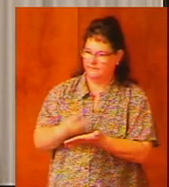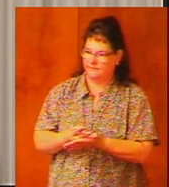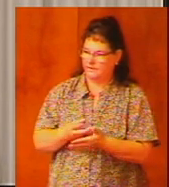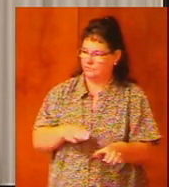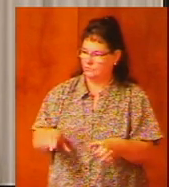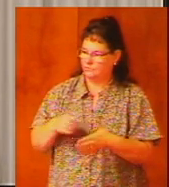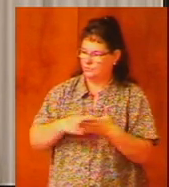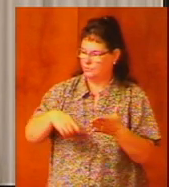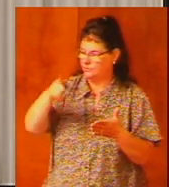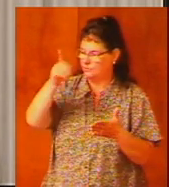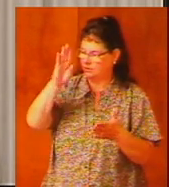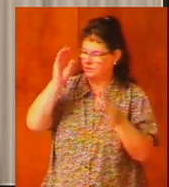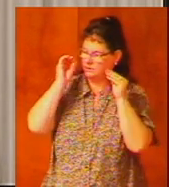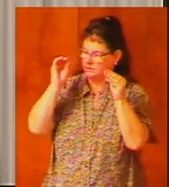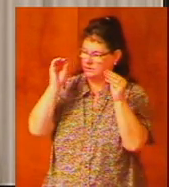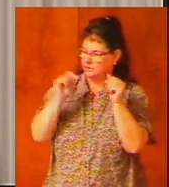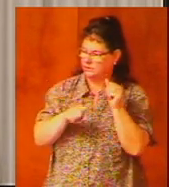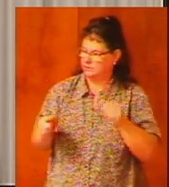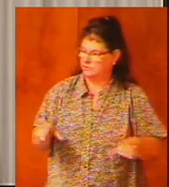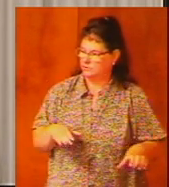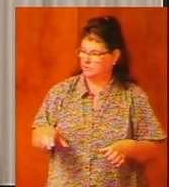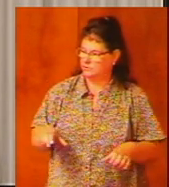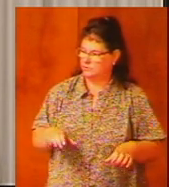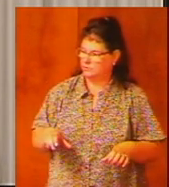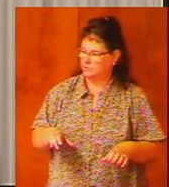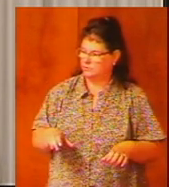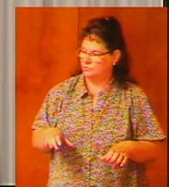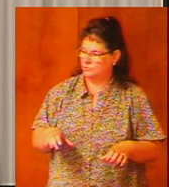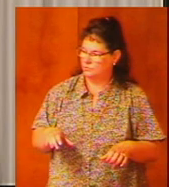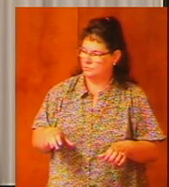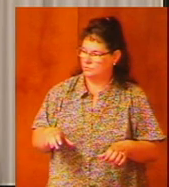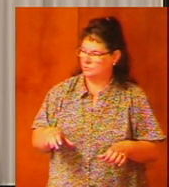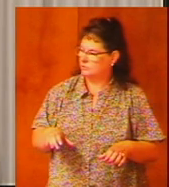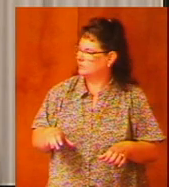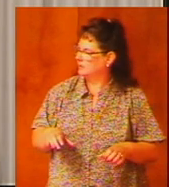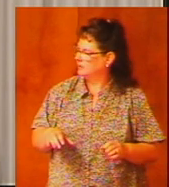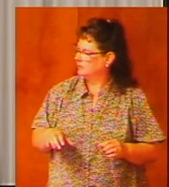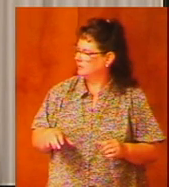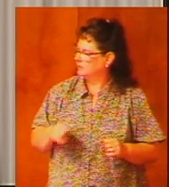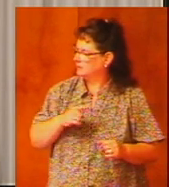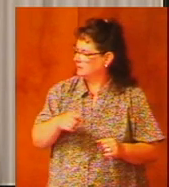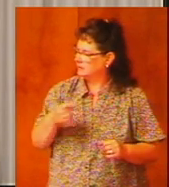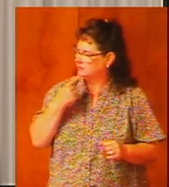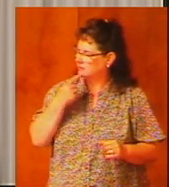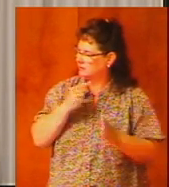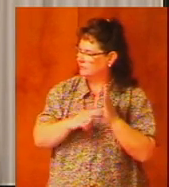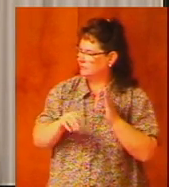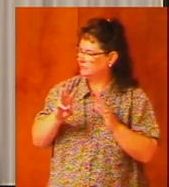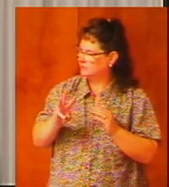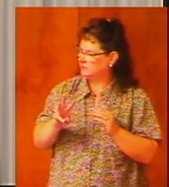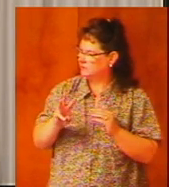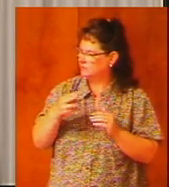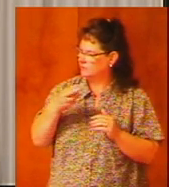do what God instructed them to do in fact he says in verse 6 of Hosea 4